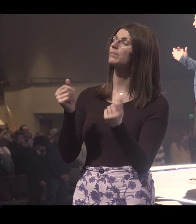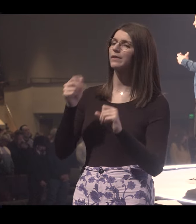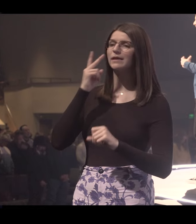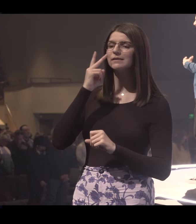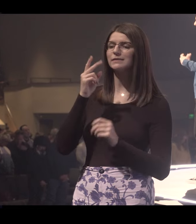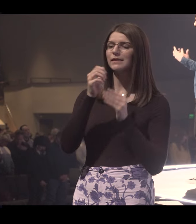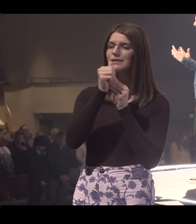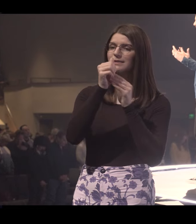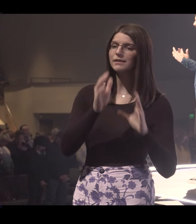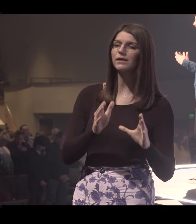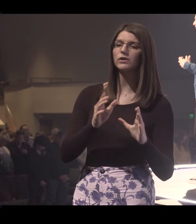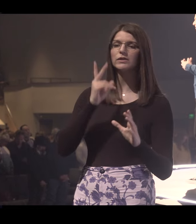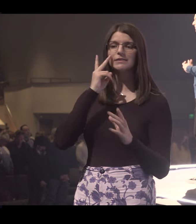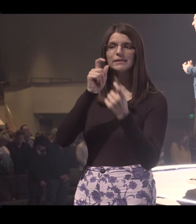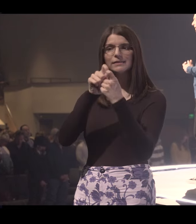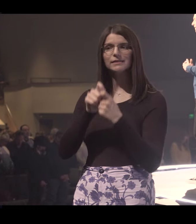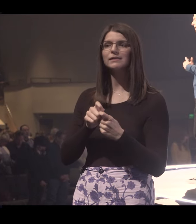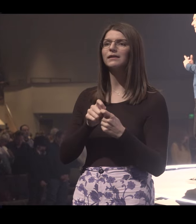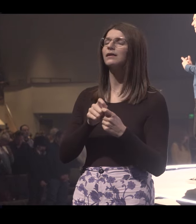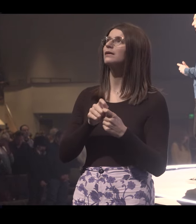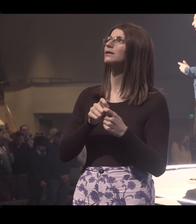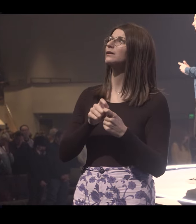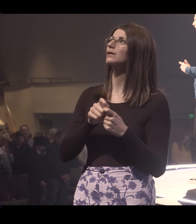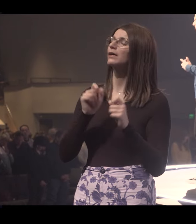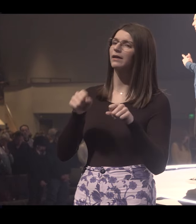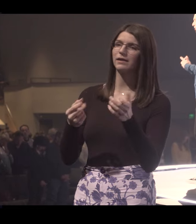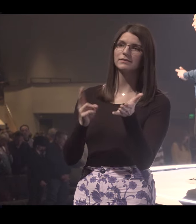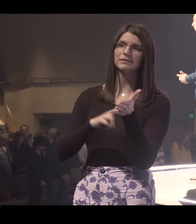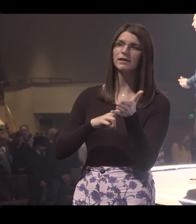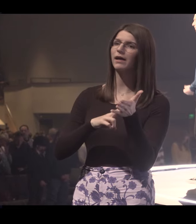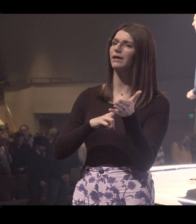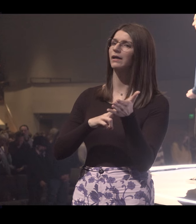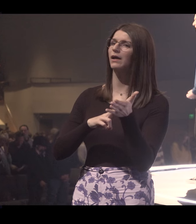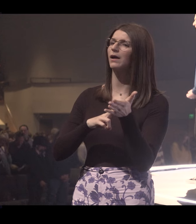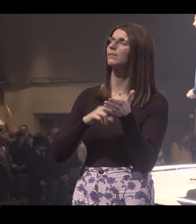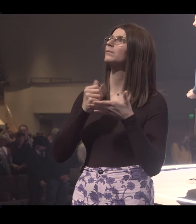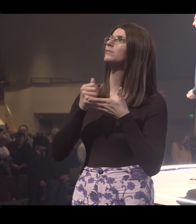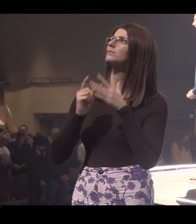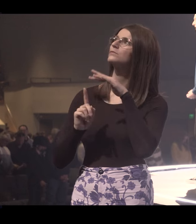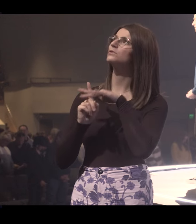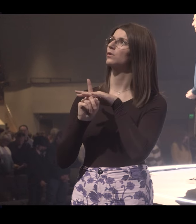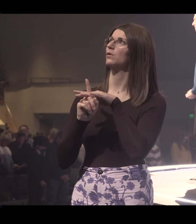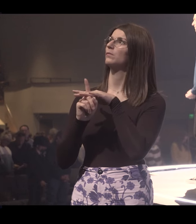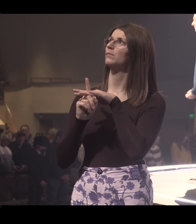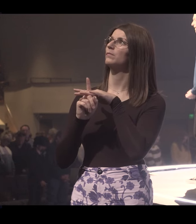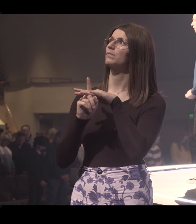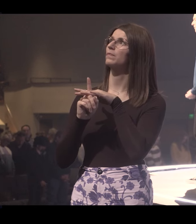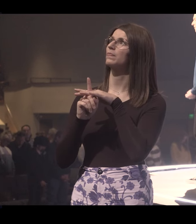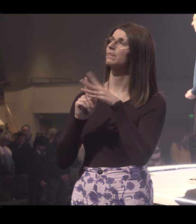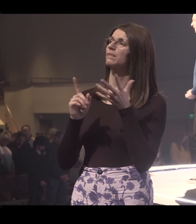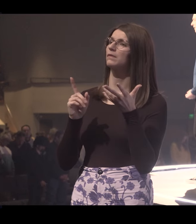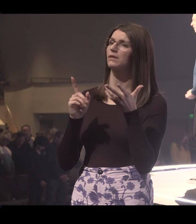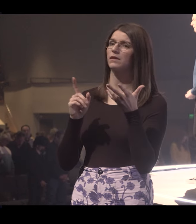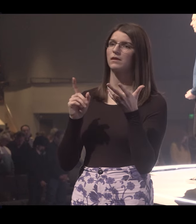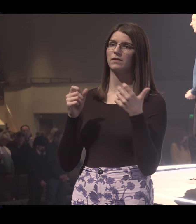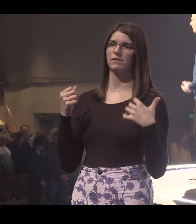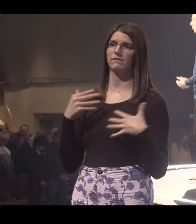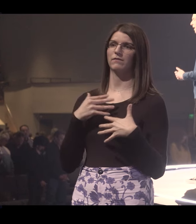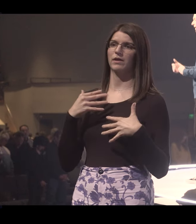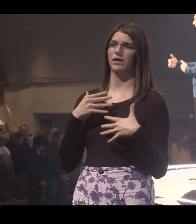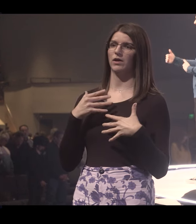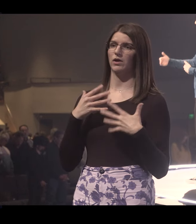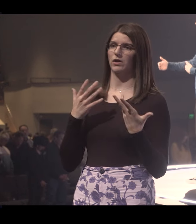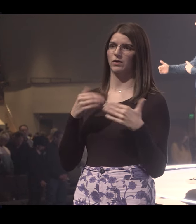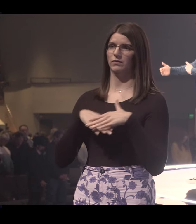They can see the leader of the group. They can see all the details. They can sign up, help them to show up and just get over the